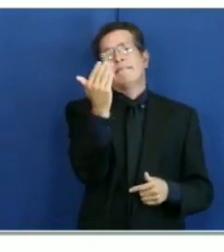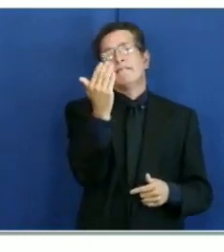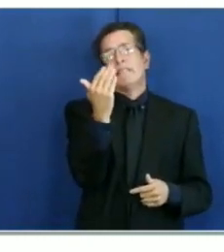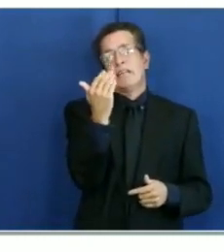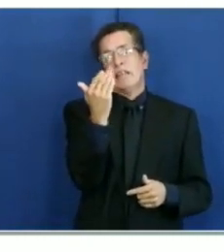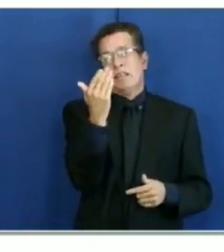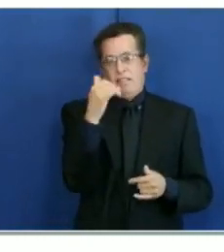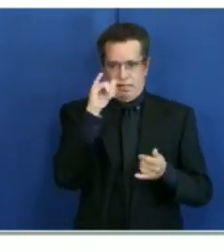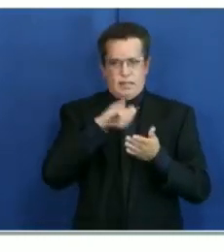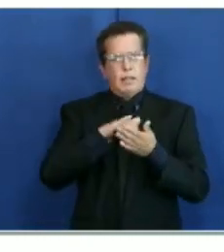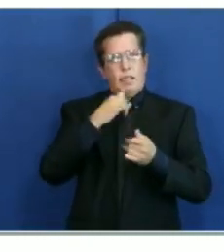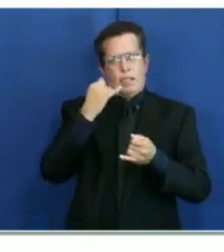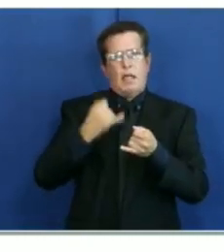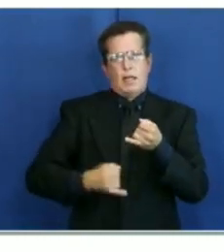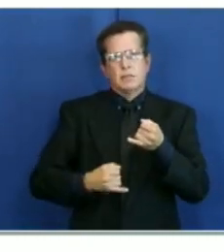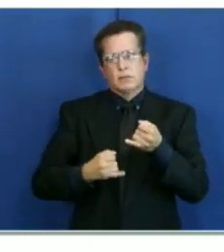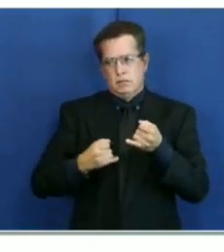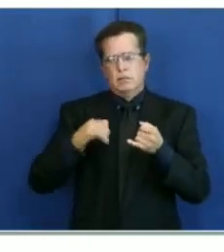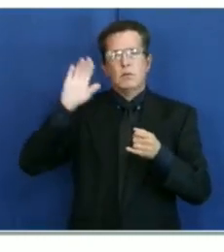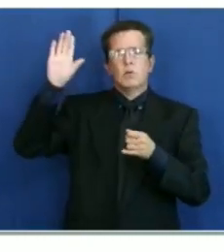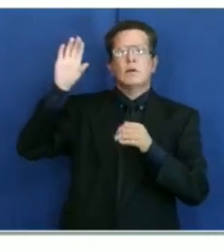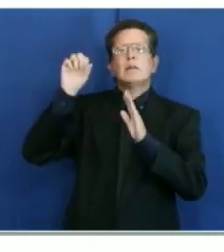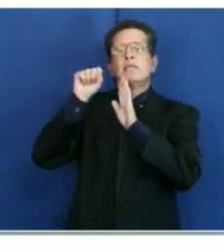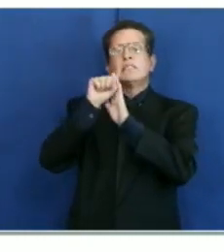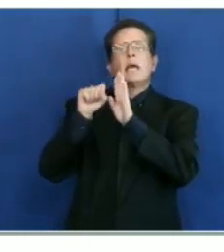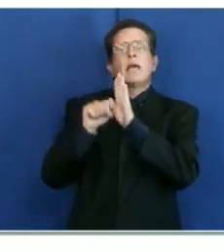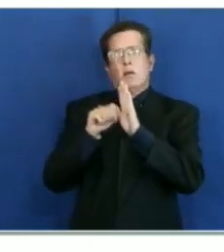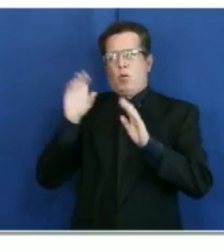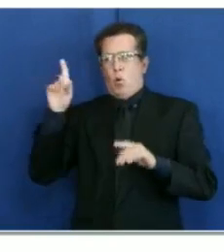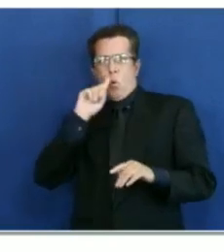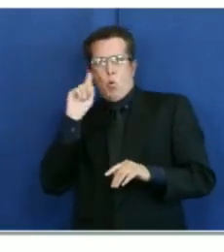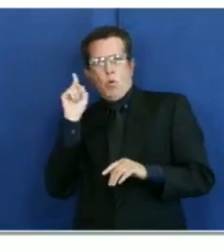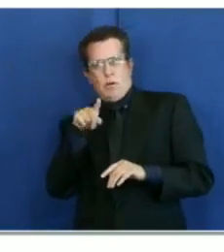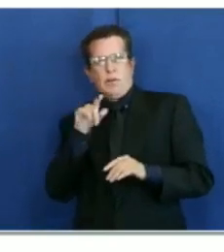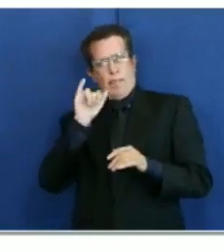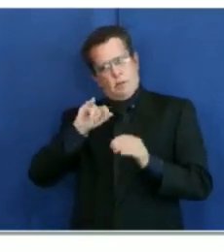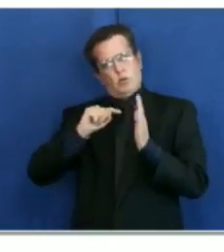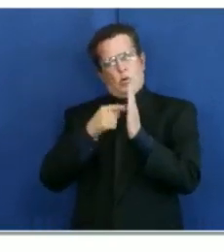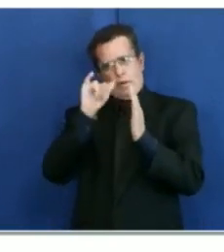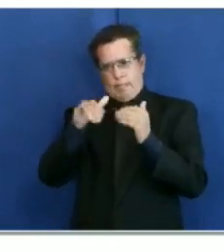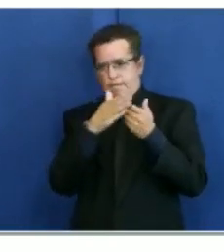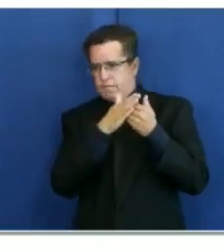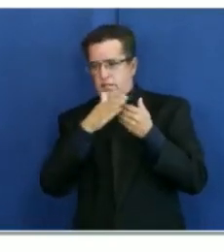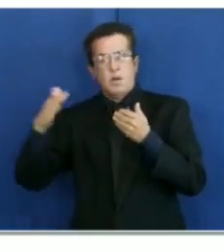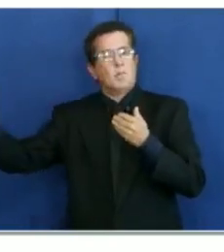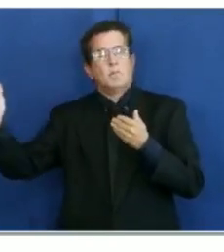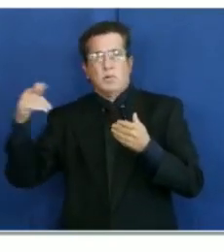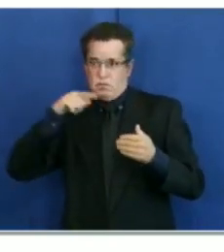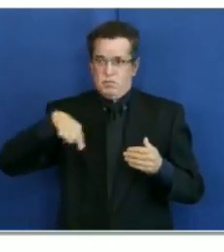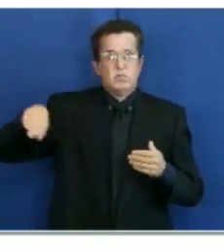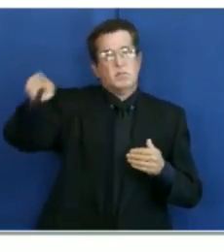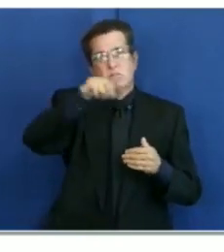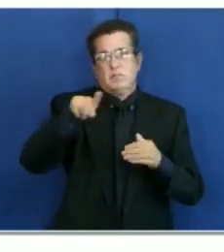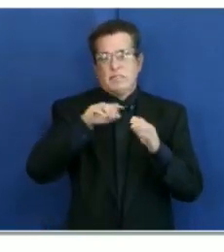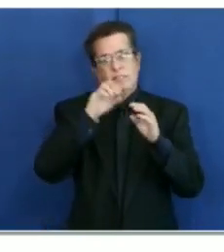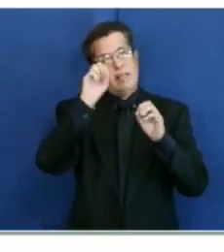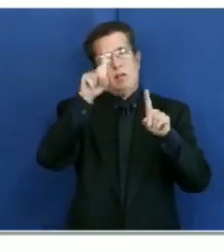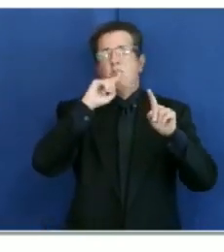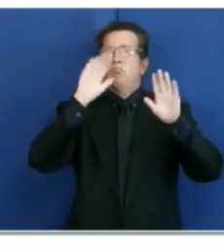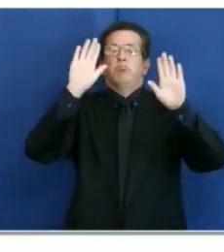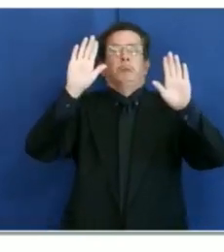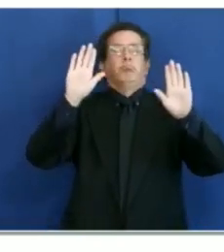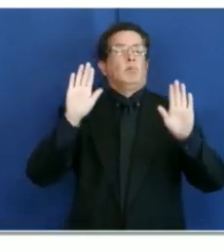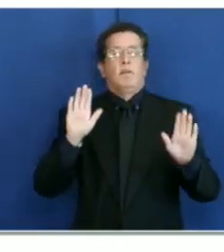health officers, the state's health officers order went into effect, San Diego residents have done a phenomenal job